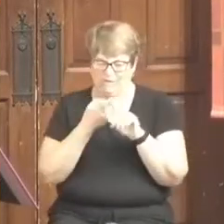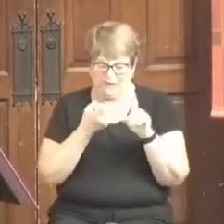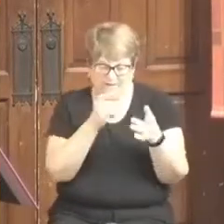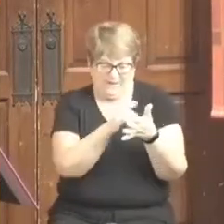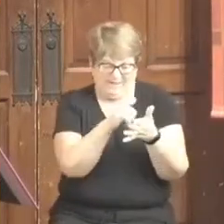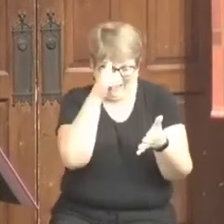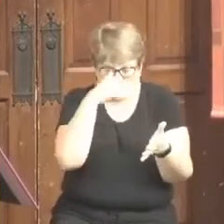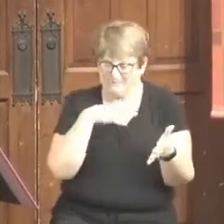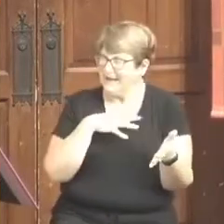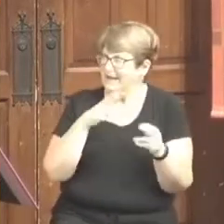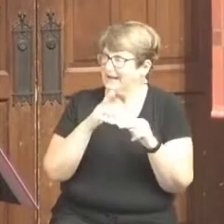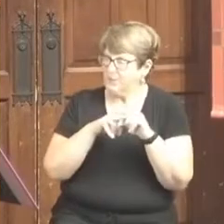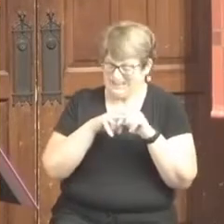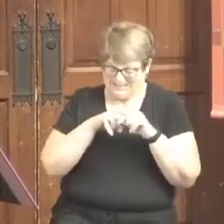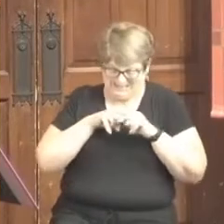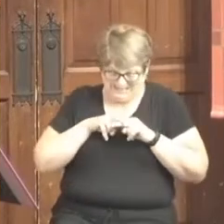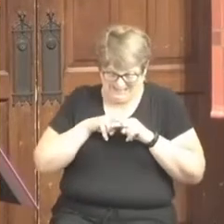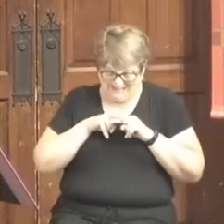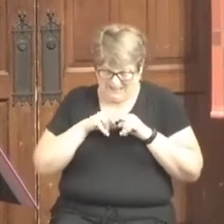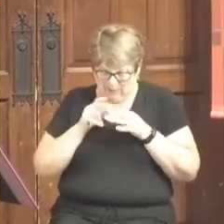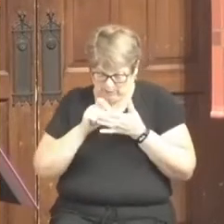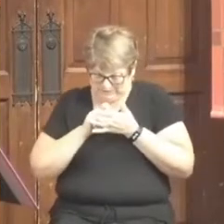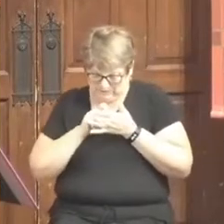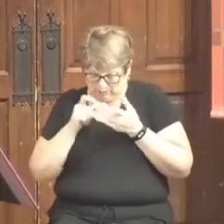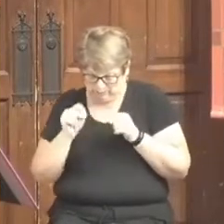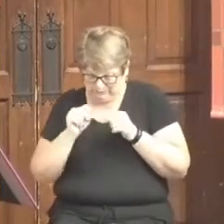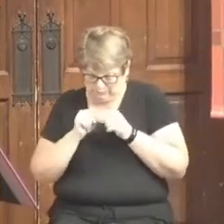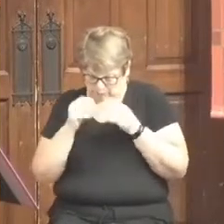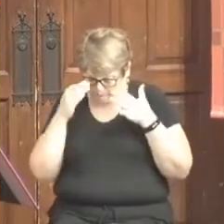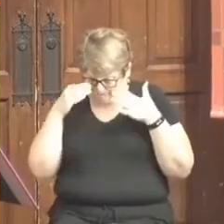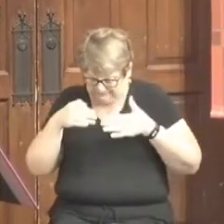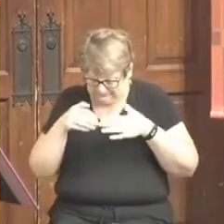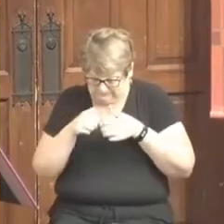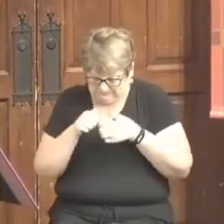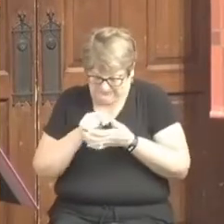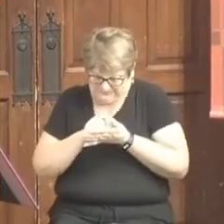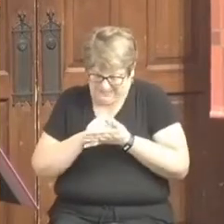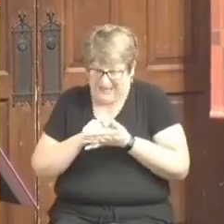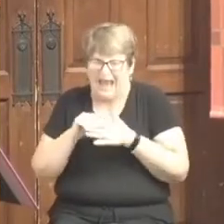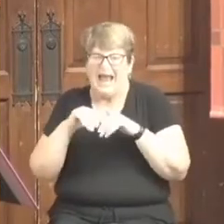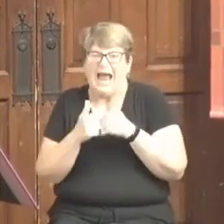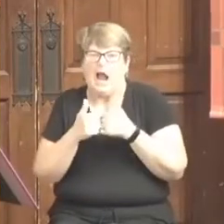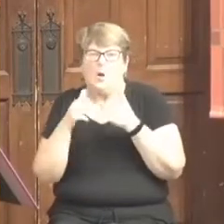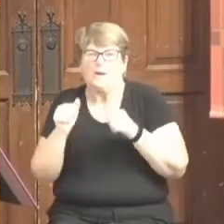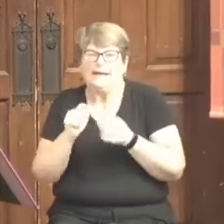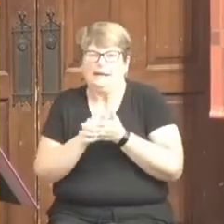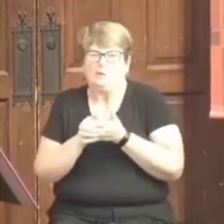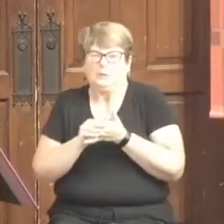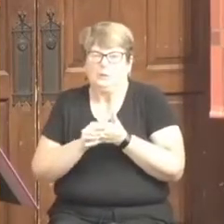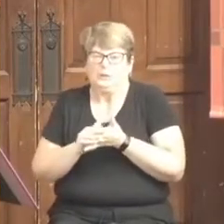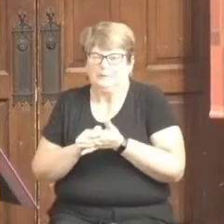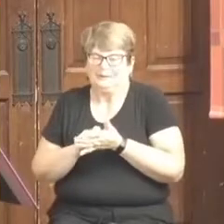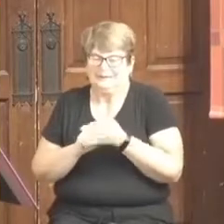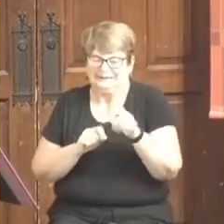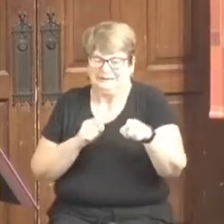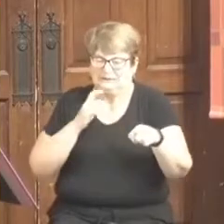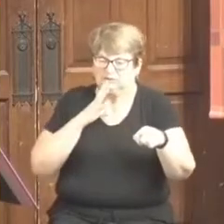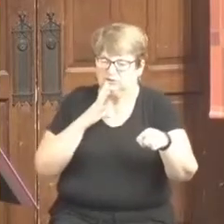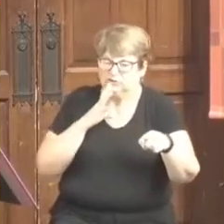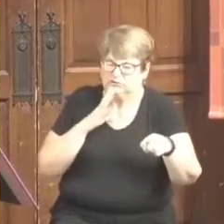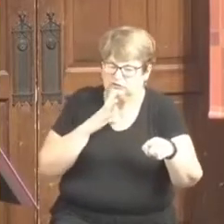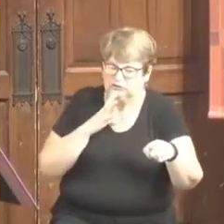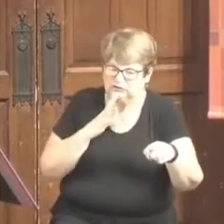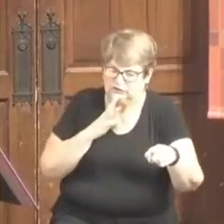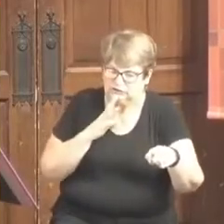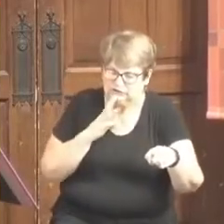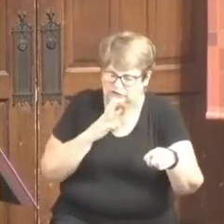And I was sitting there attentively, trying to figure out how am I going to do my sermon. And he talked and talked.